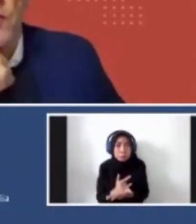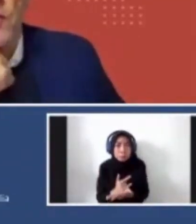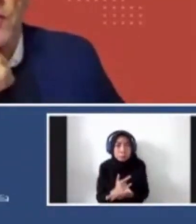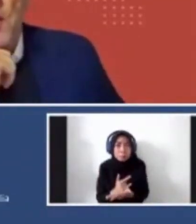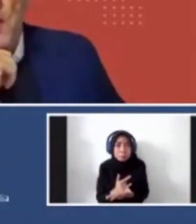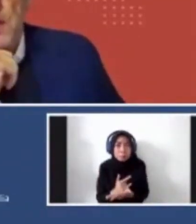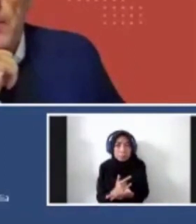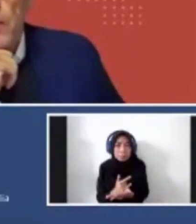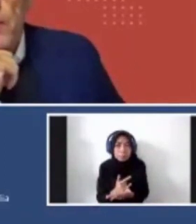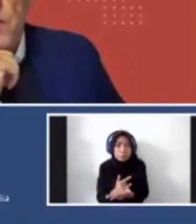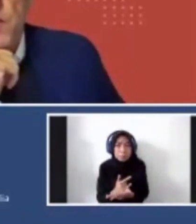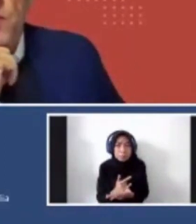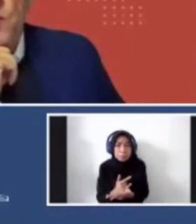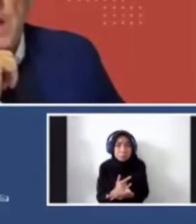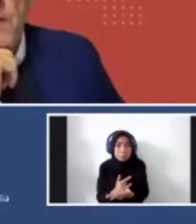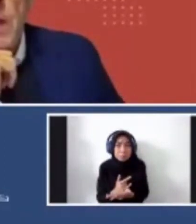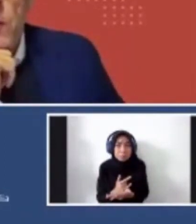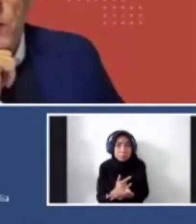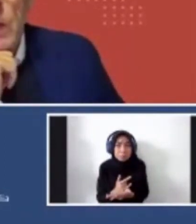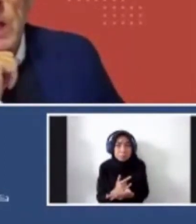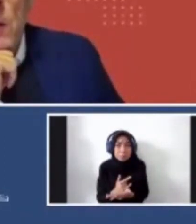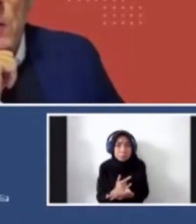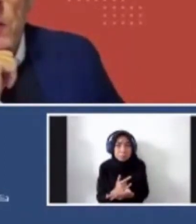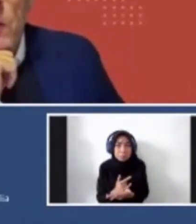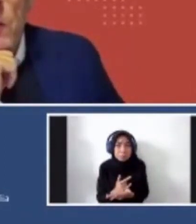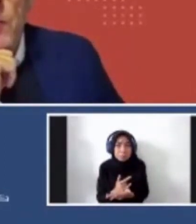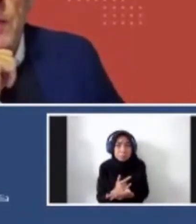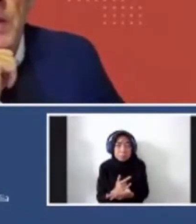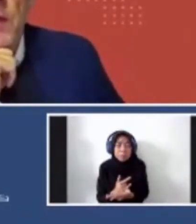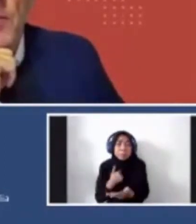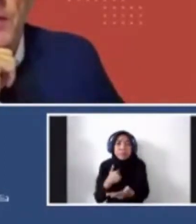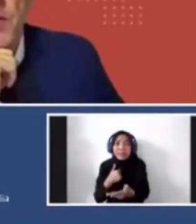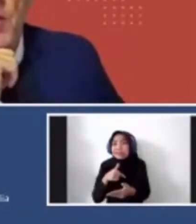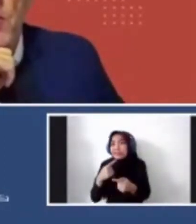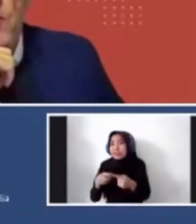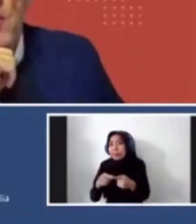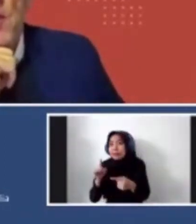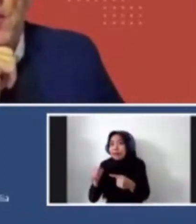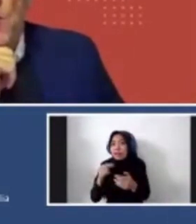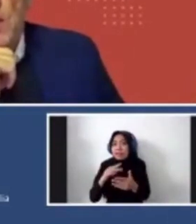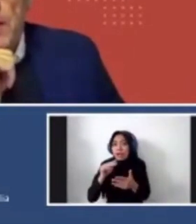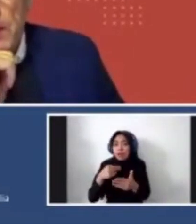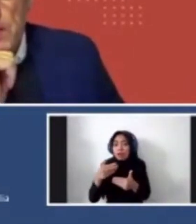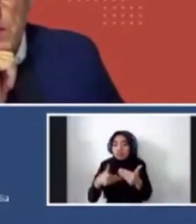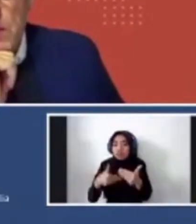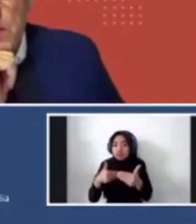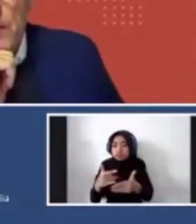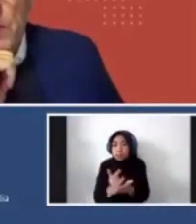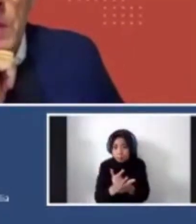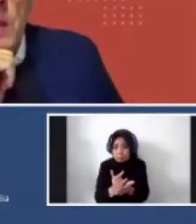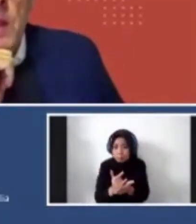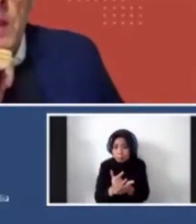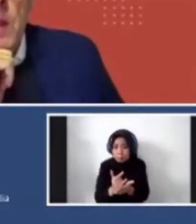stop at all. So, um, so we haven't had, sort really had a lot of time to reflect back on that. But I suppose one of the